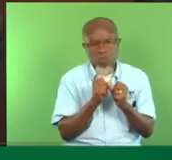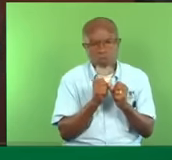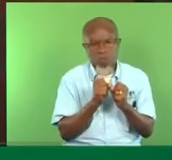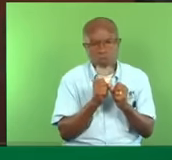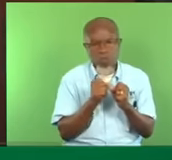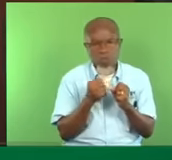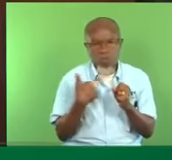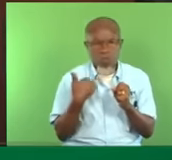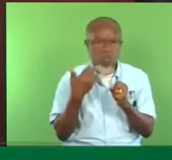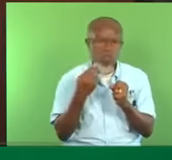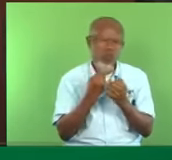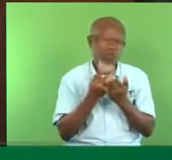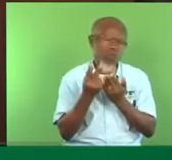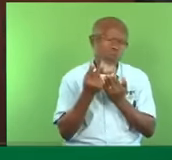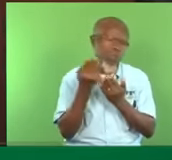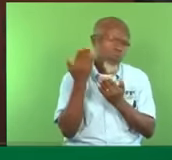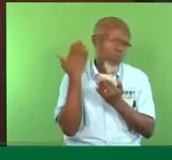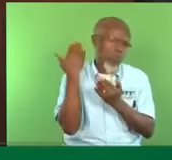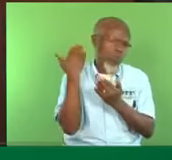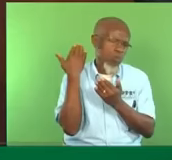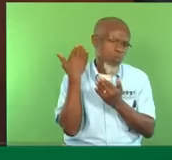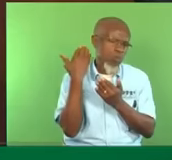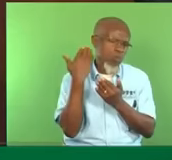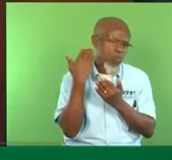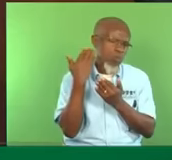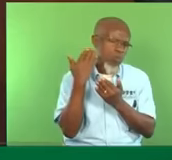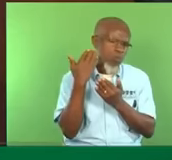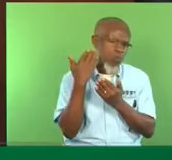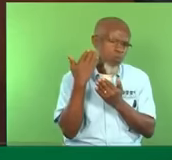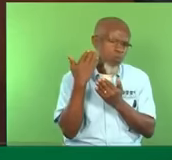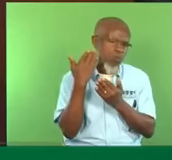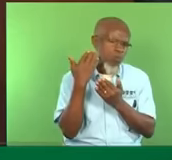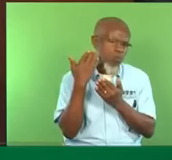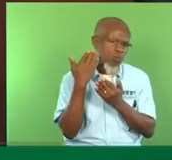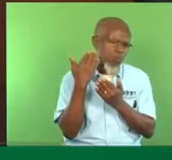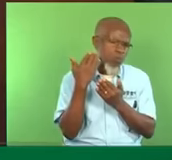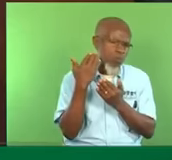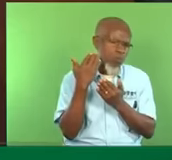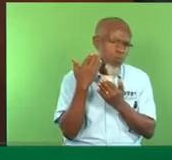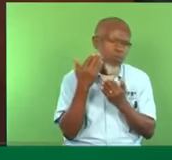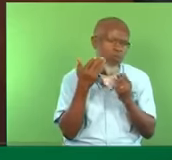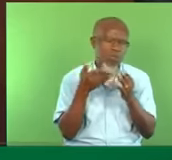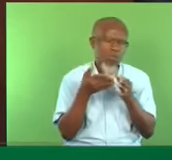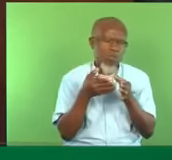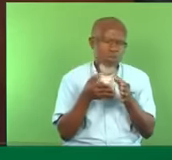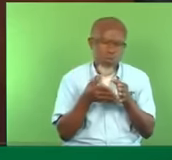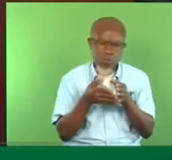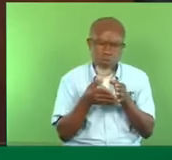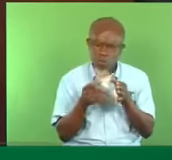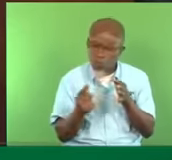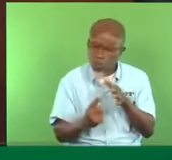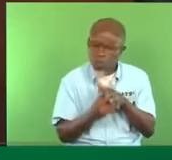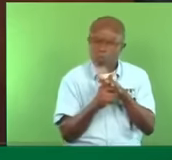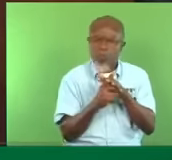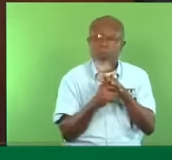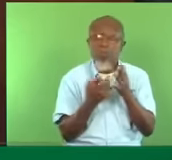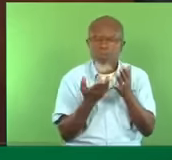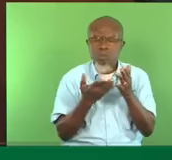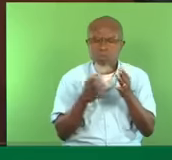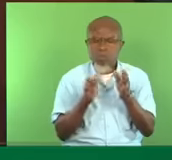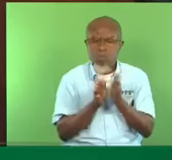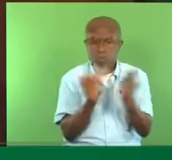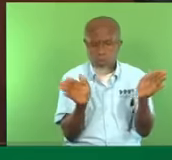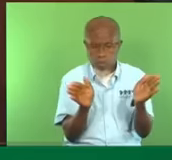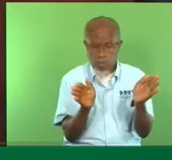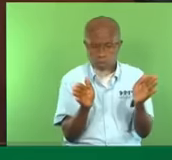ago, Mr. Deputy Speaker. And we raised the... Madam Speaker, matter was raised in the public domain a few weeks ago. And I want to put on record